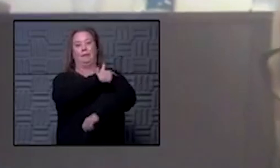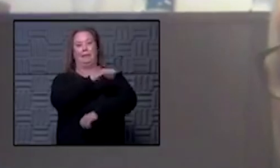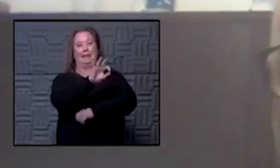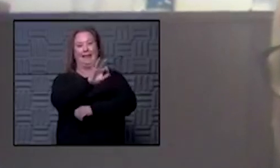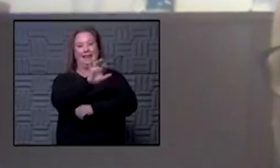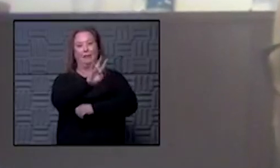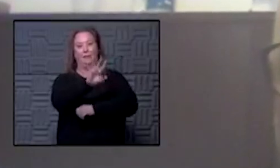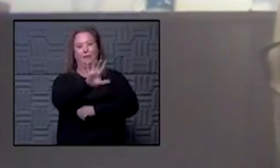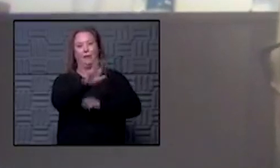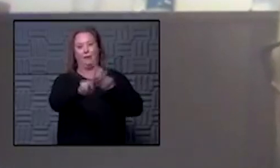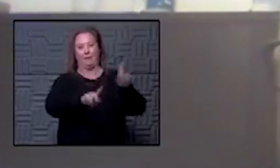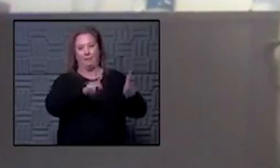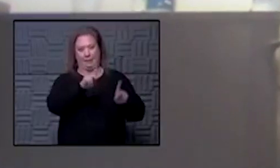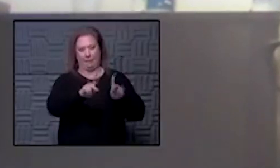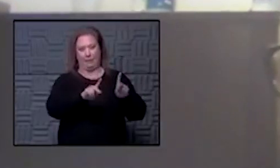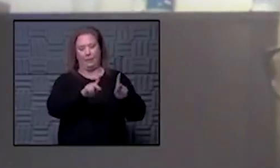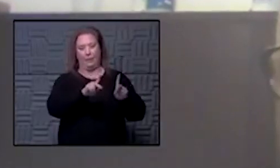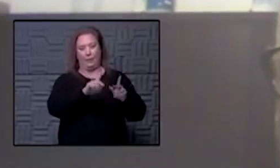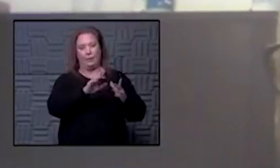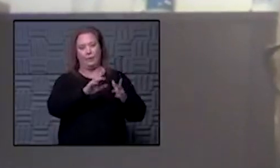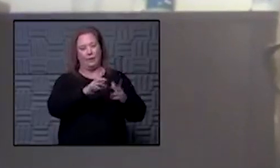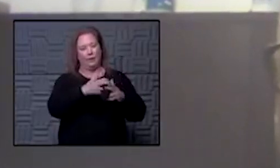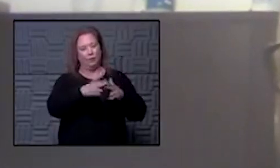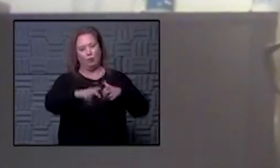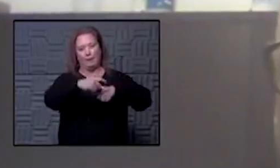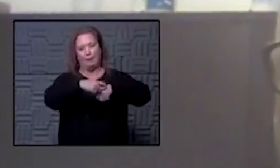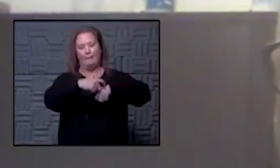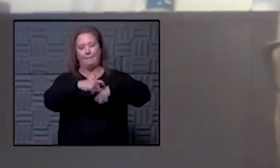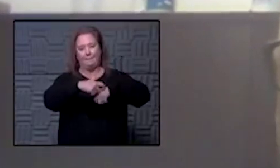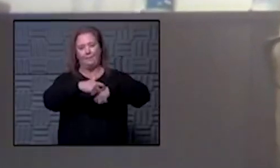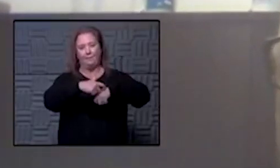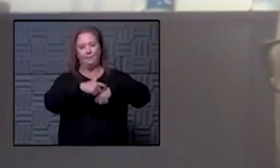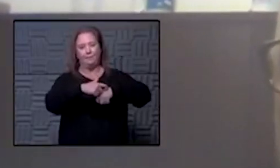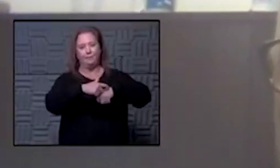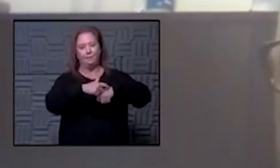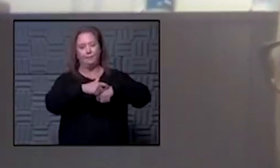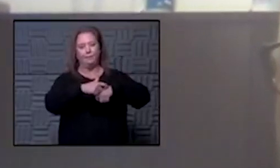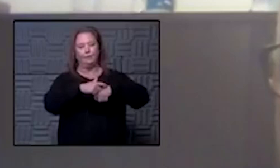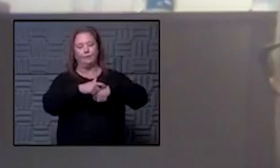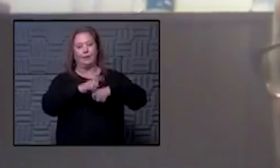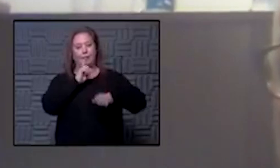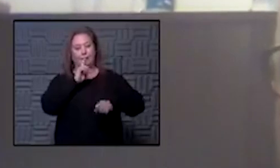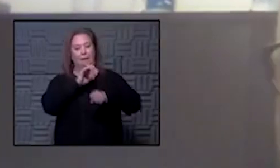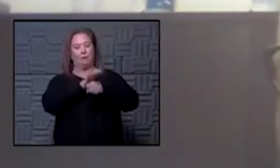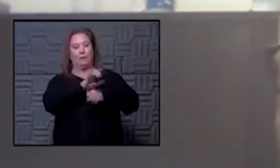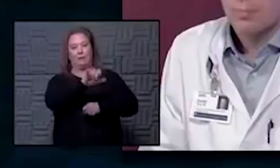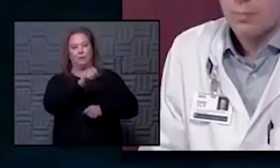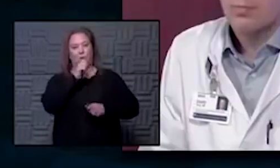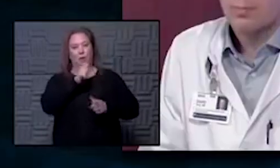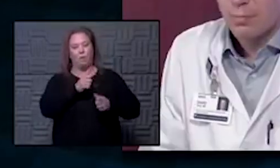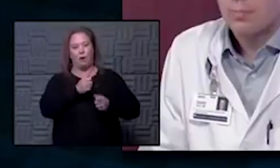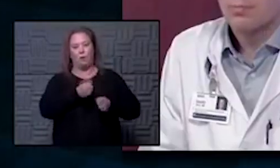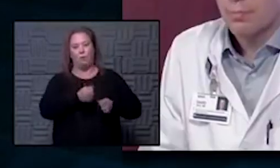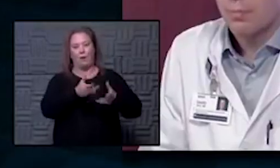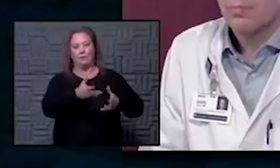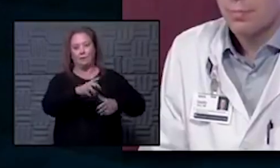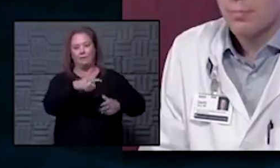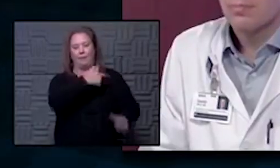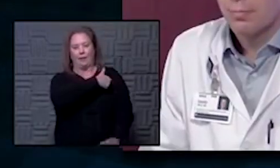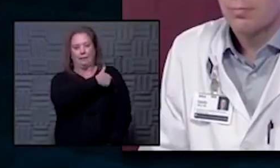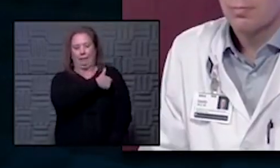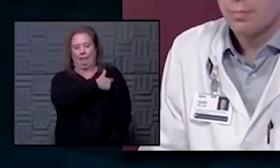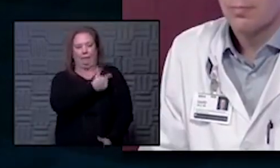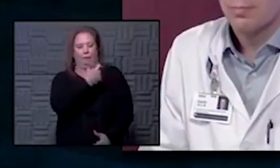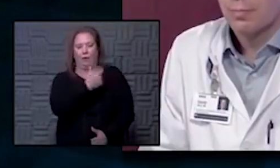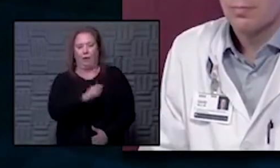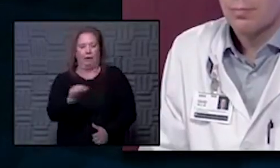975 people in a very short period of time and and being able to guarantee that so we don't waste vaccine absolutely we don't want to waste